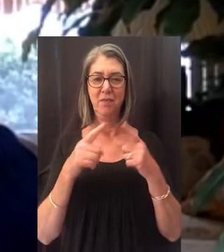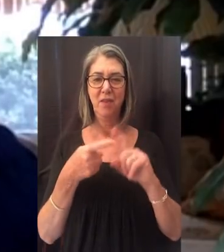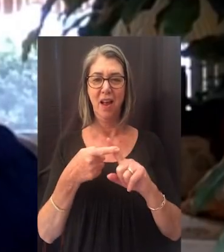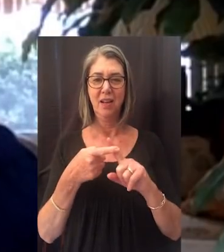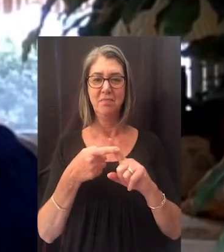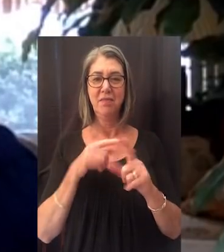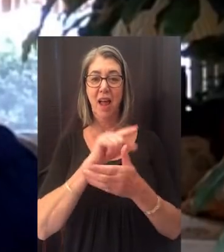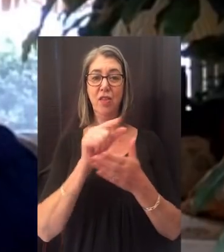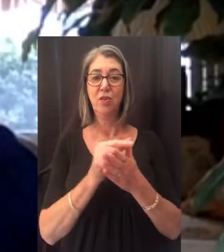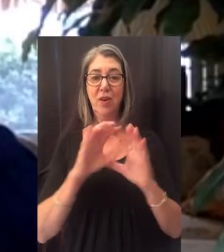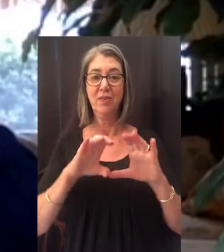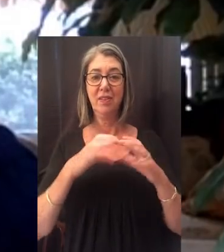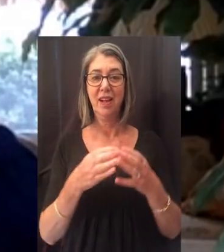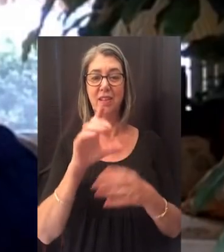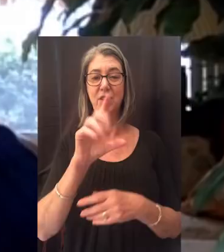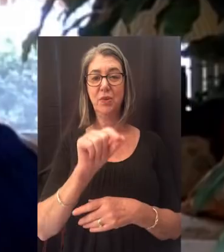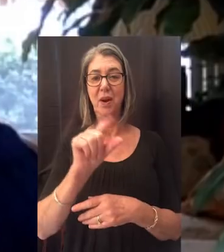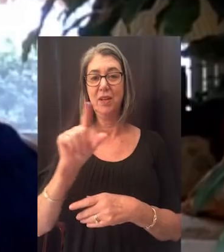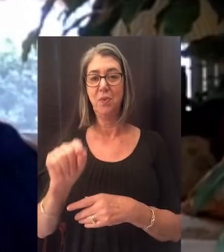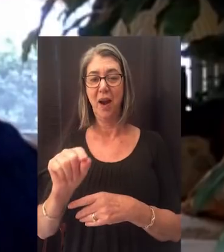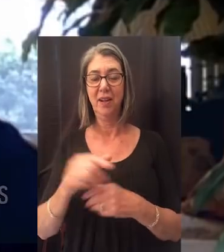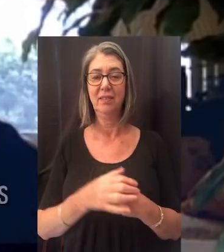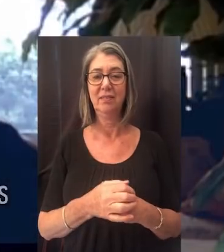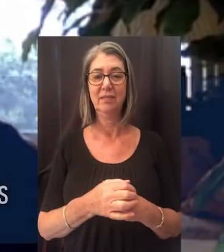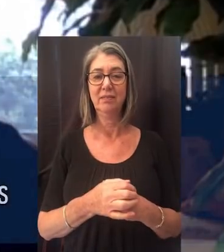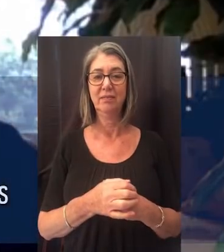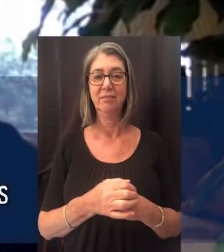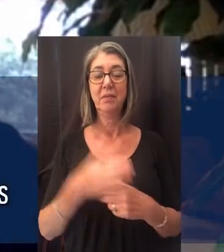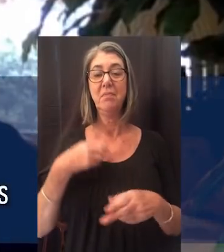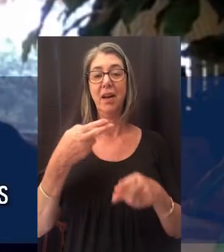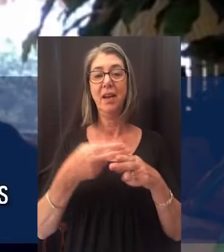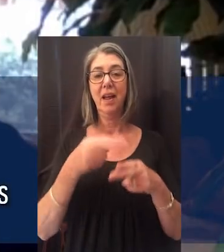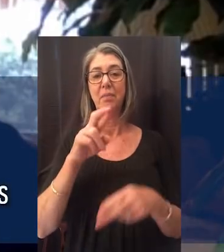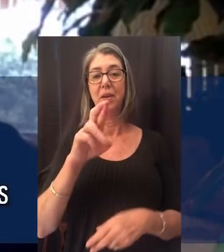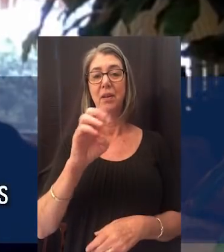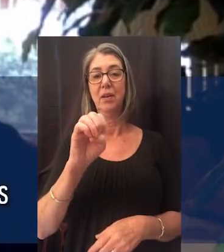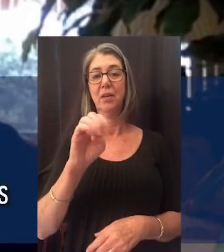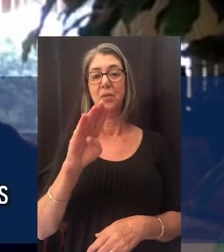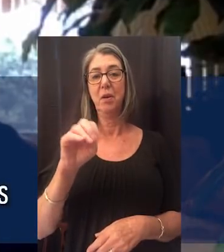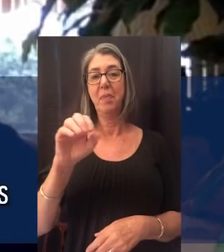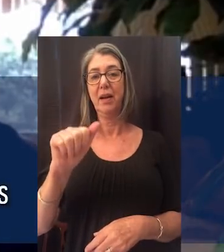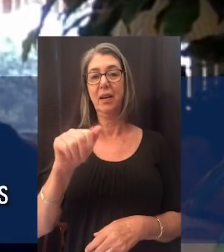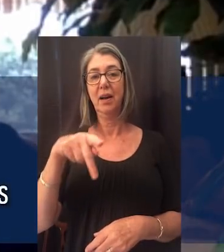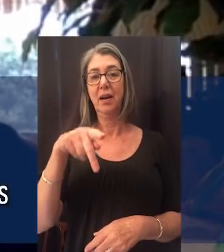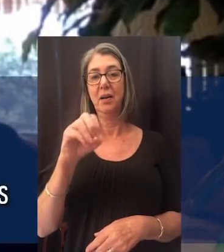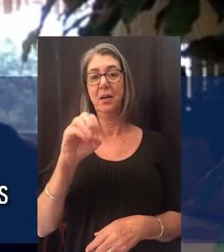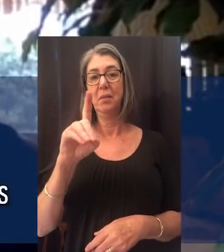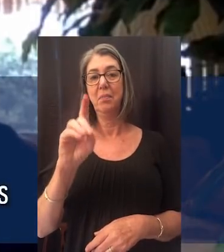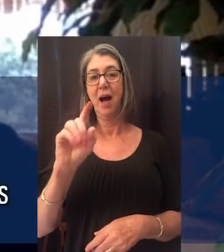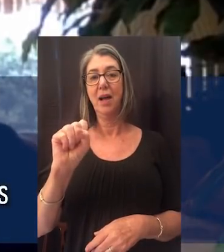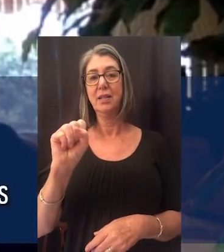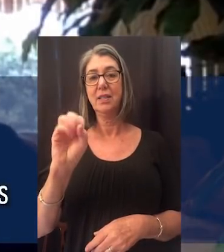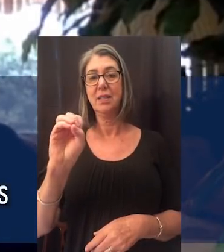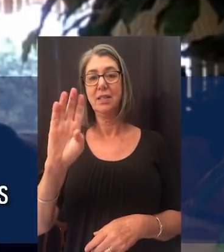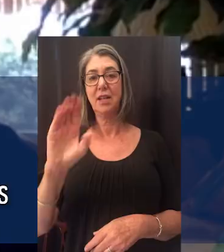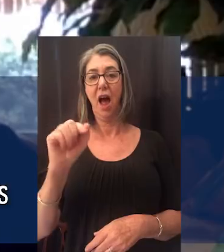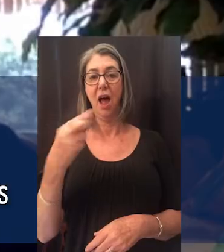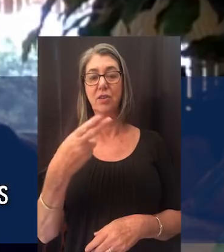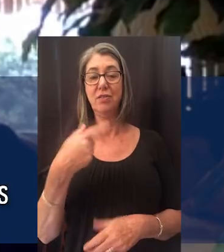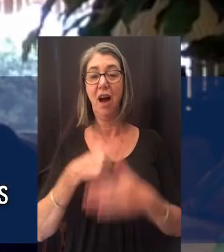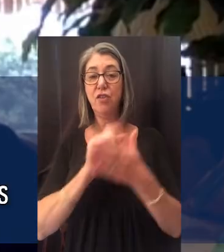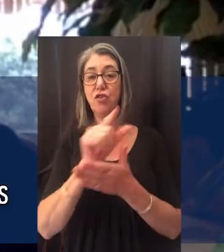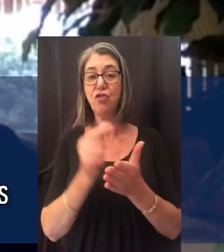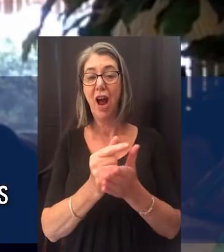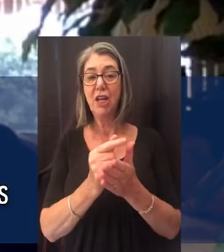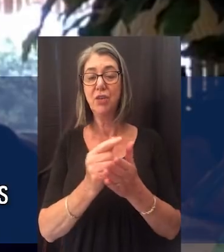the graduating class of 2020. My name is Rebecca Podscotch, and I am the undergraduate speaker for the School of Health and